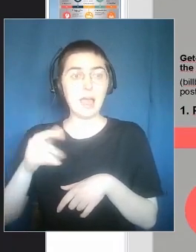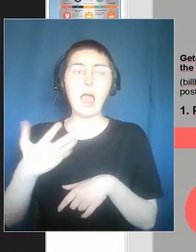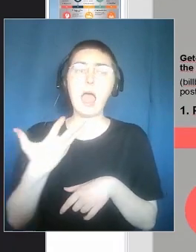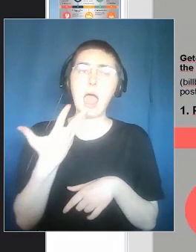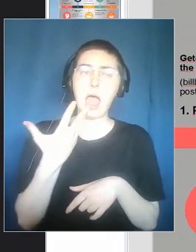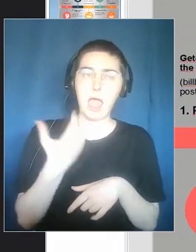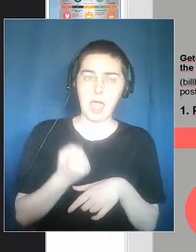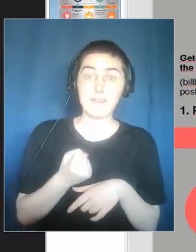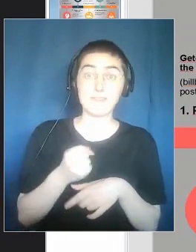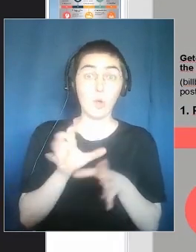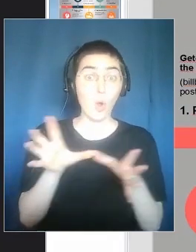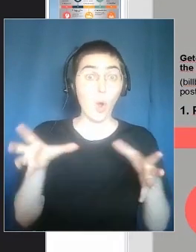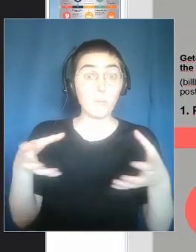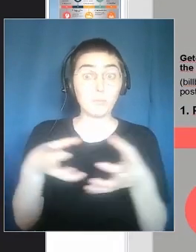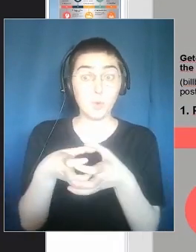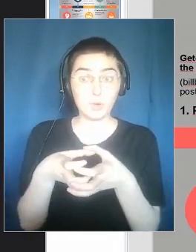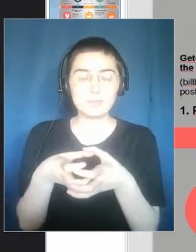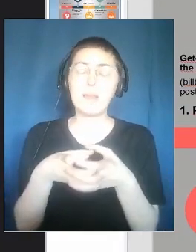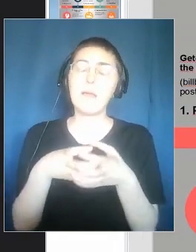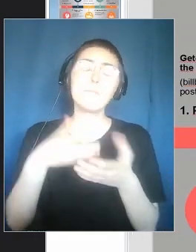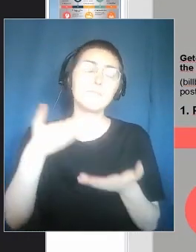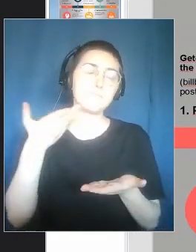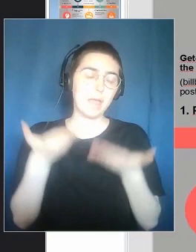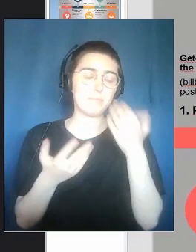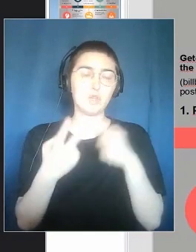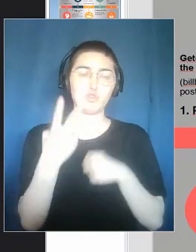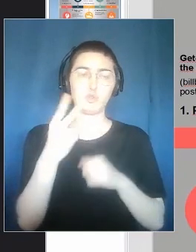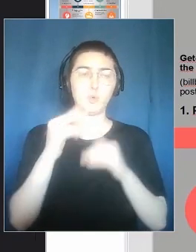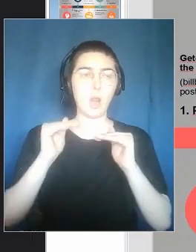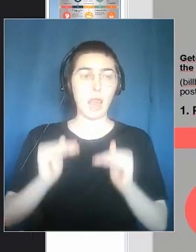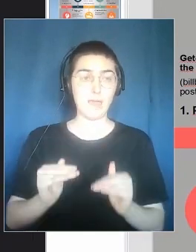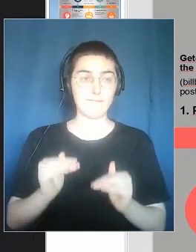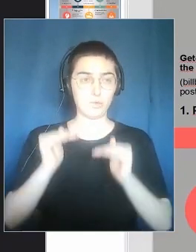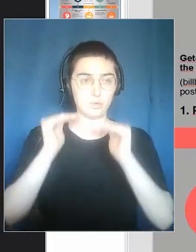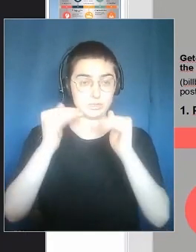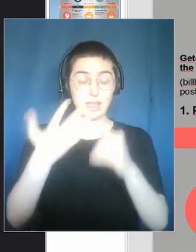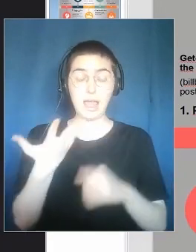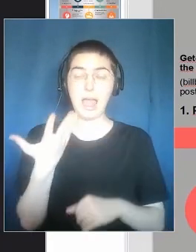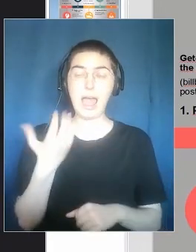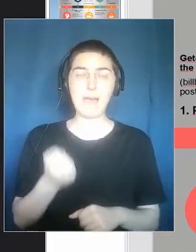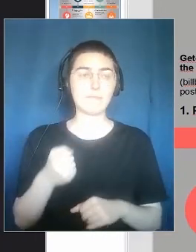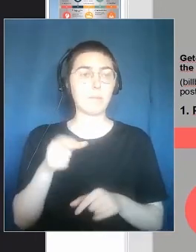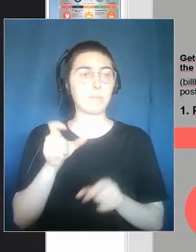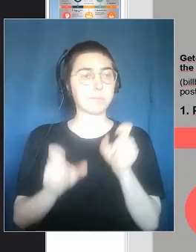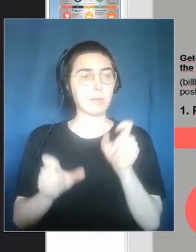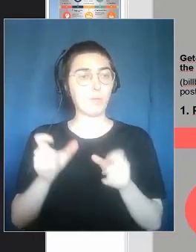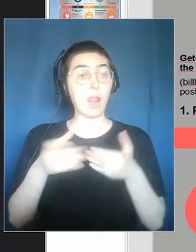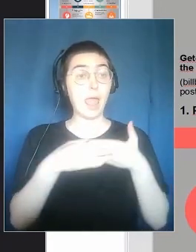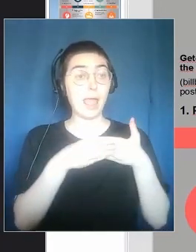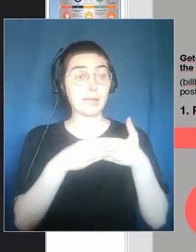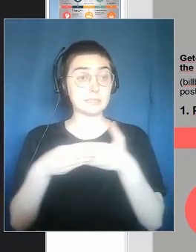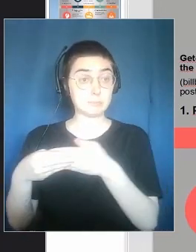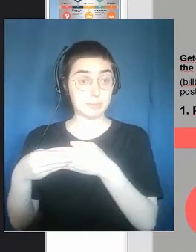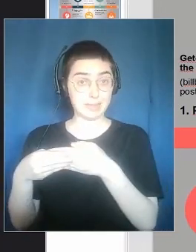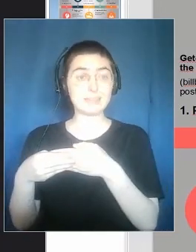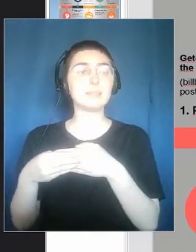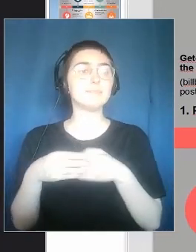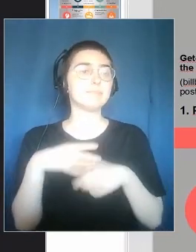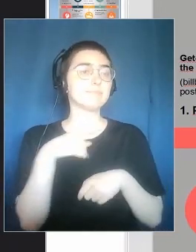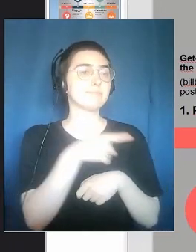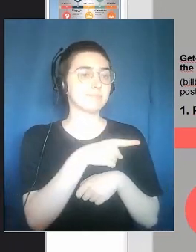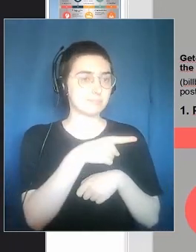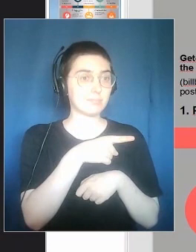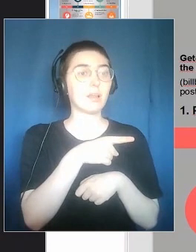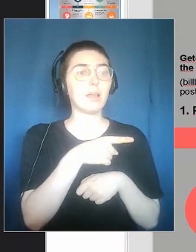there were two levels. The experts who were the people